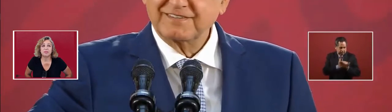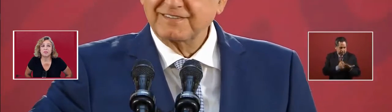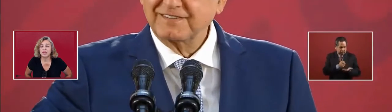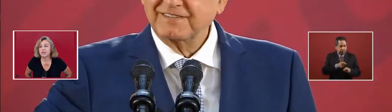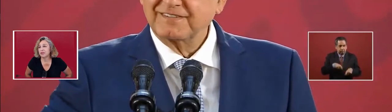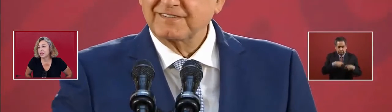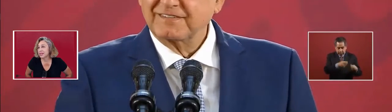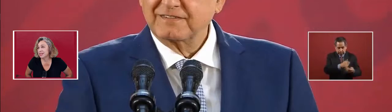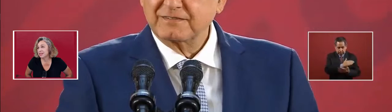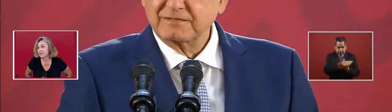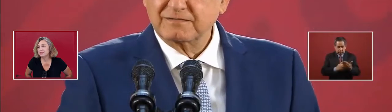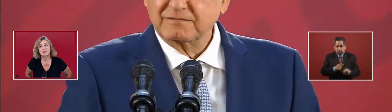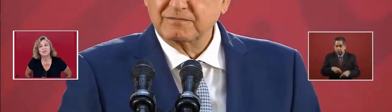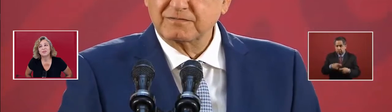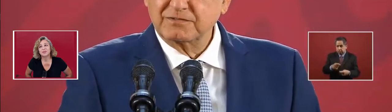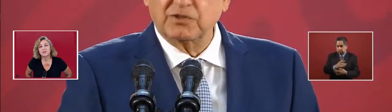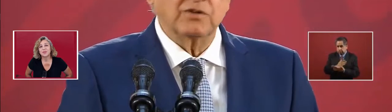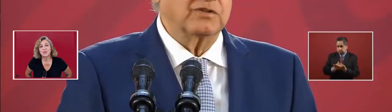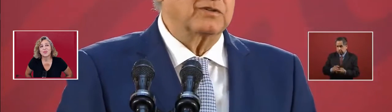they used to take their cuts.